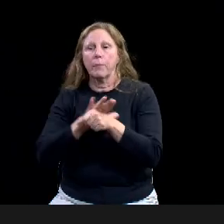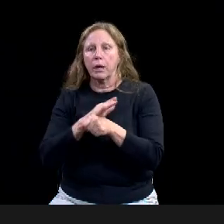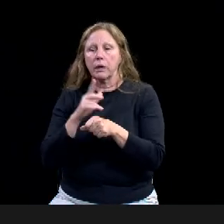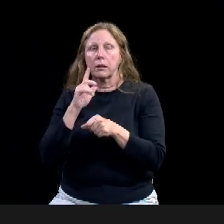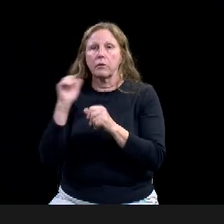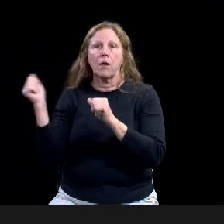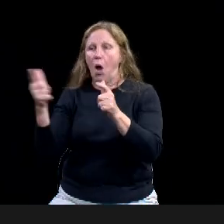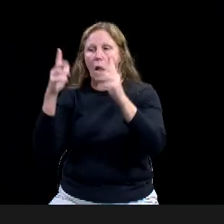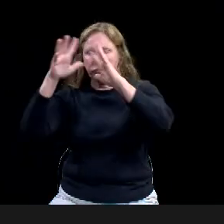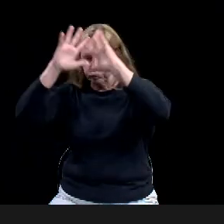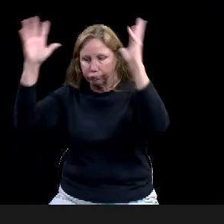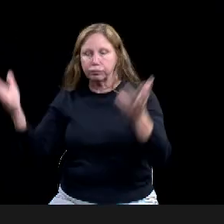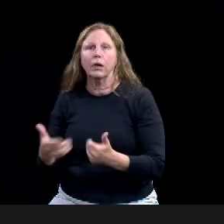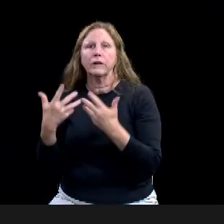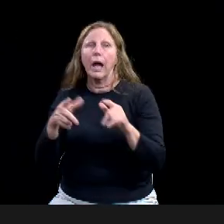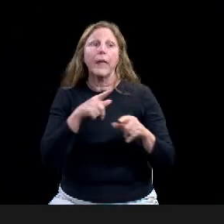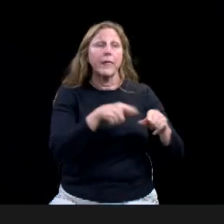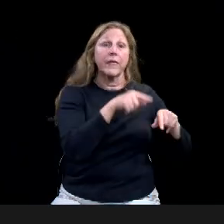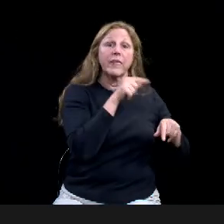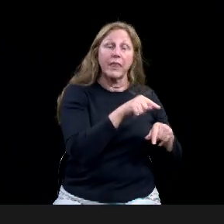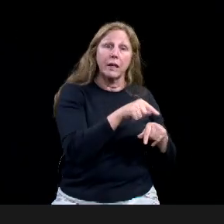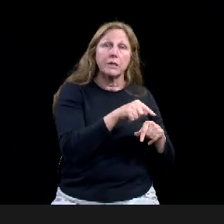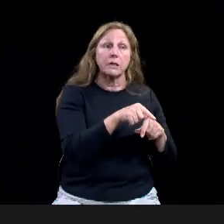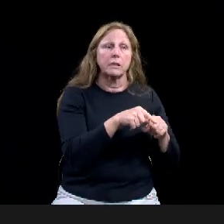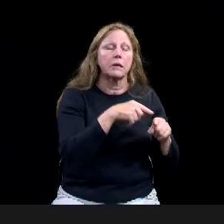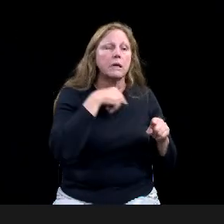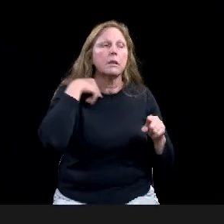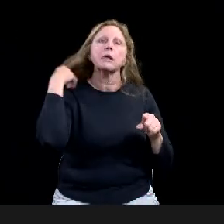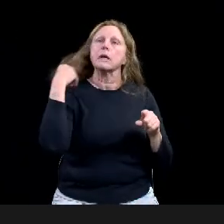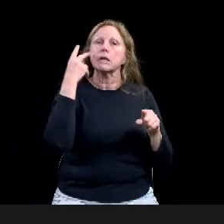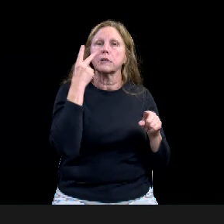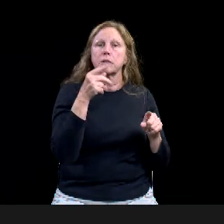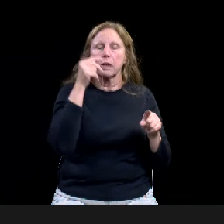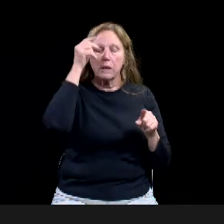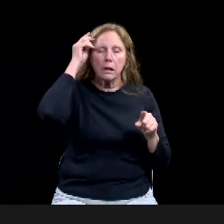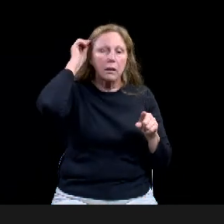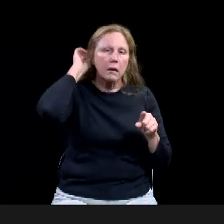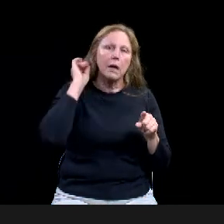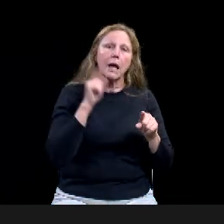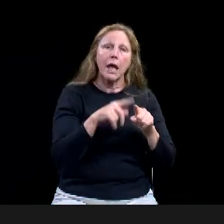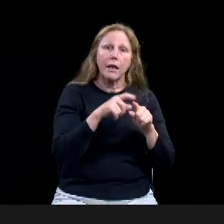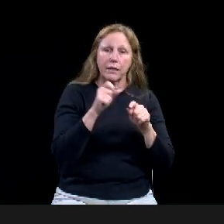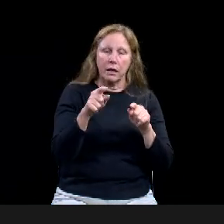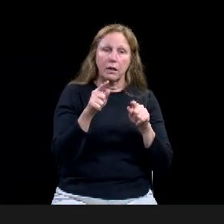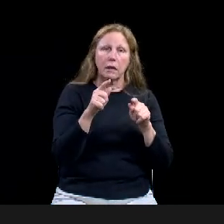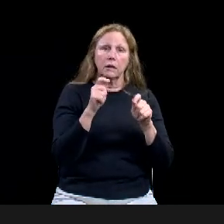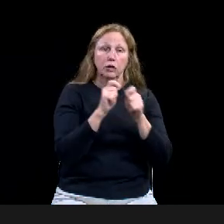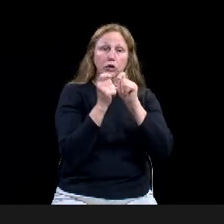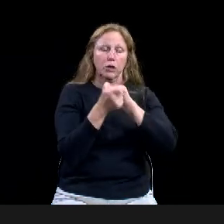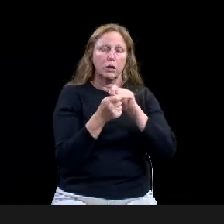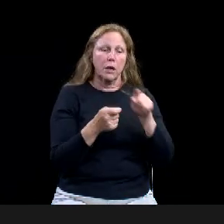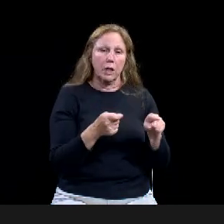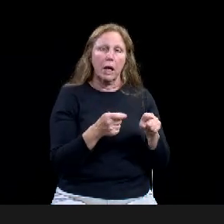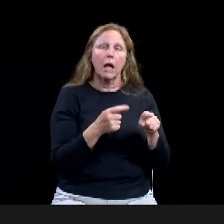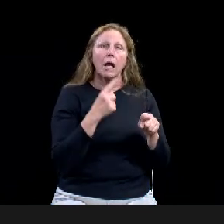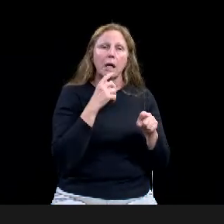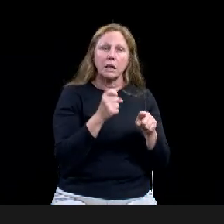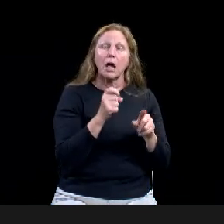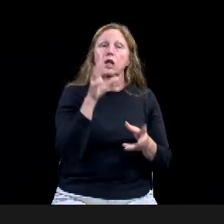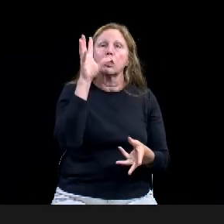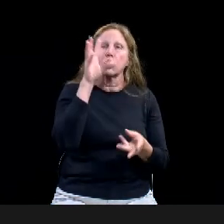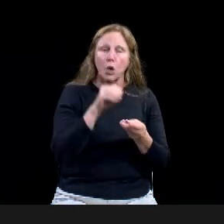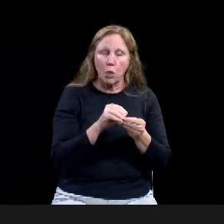represents a total area of gross area of 56,000 square feet from the 34